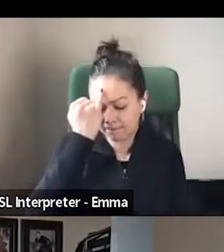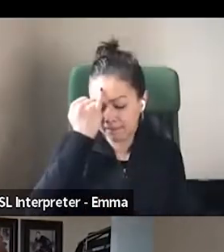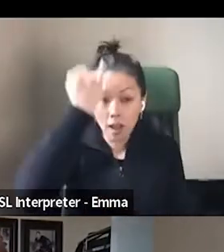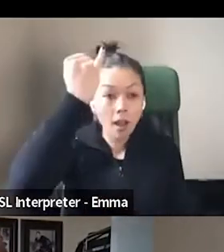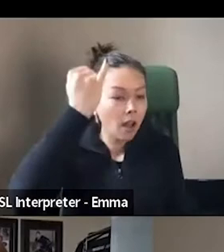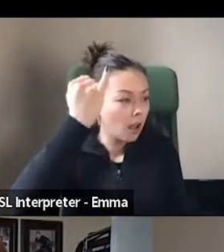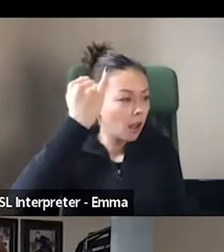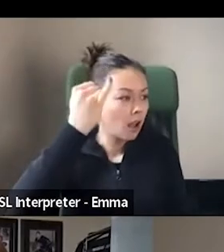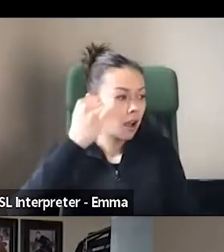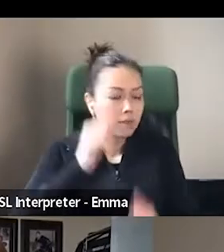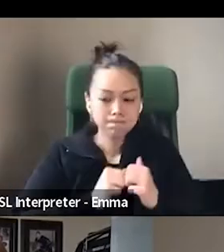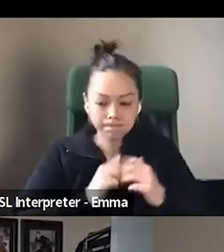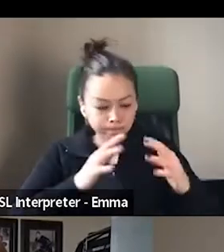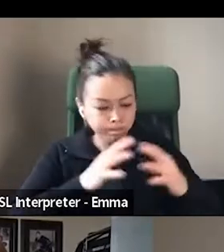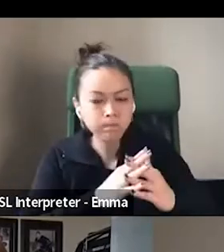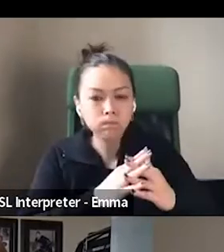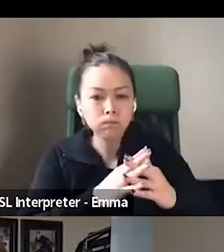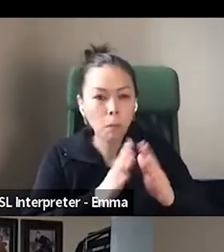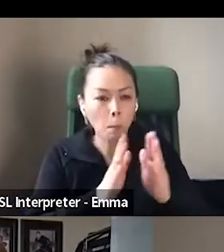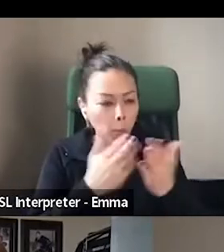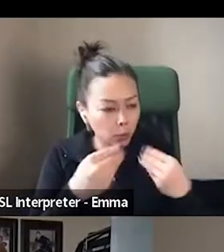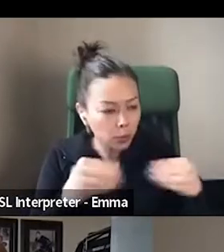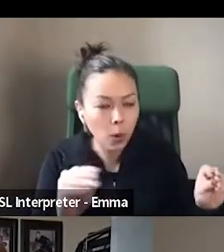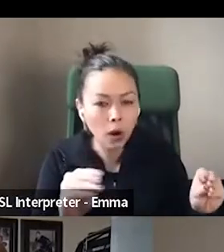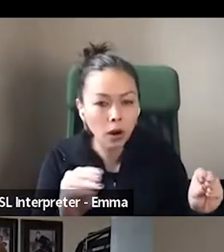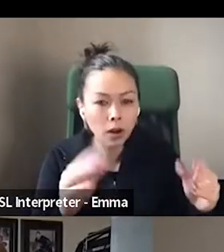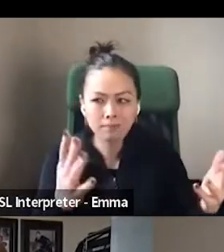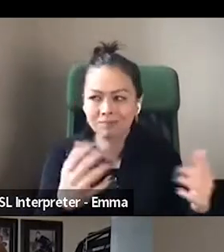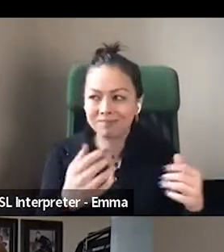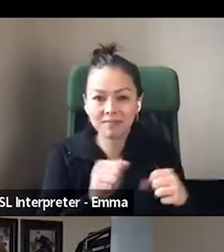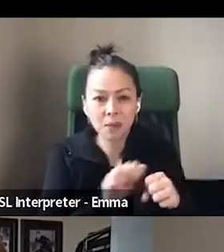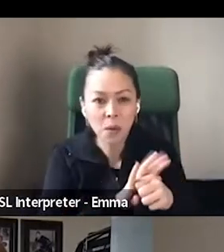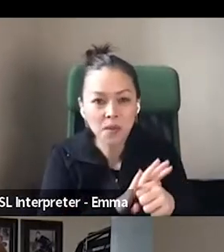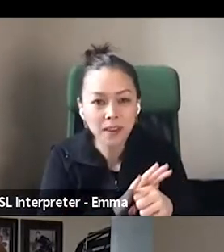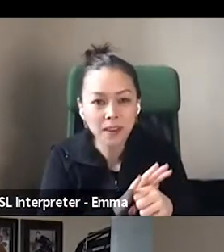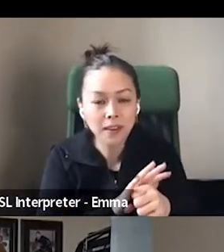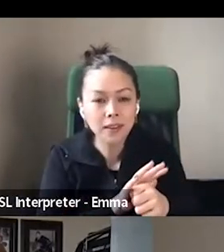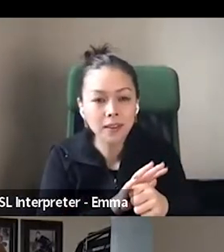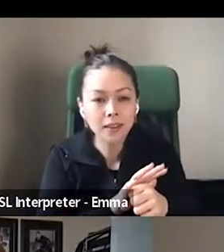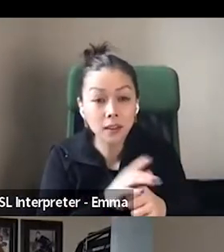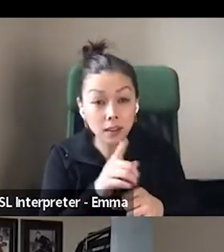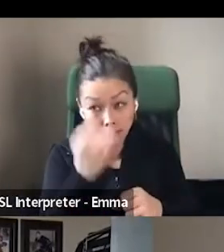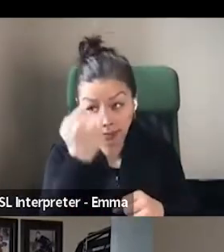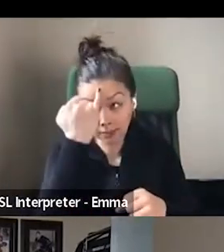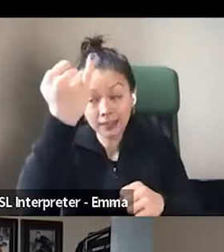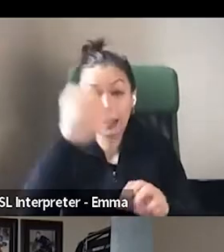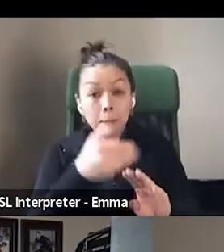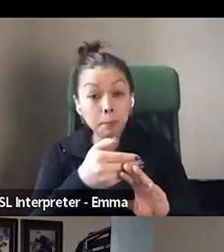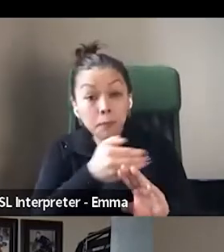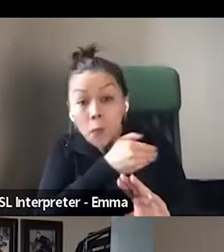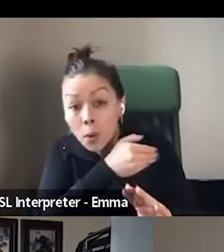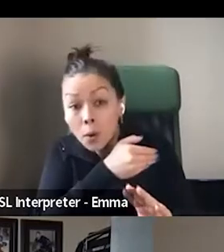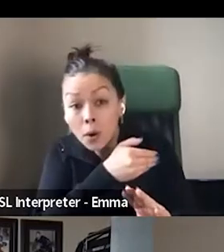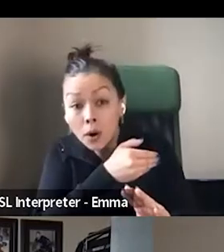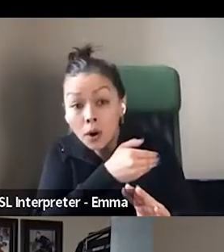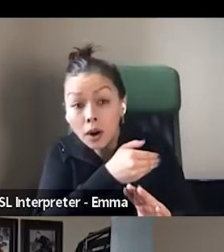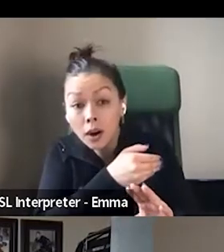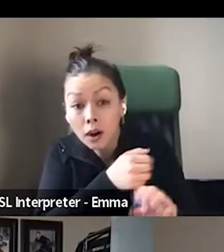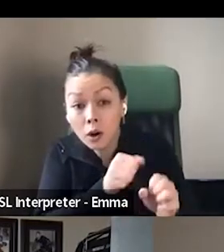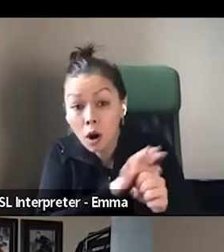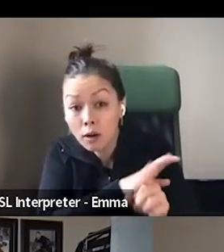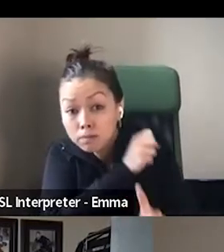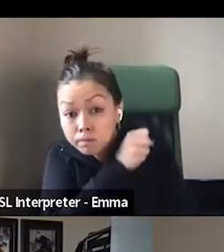Did the idea form before the pandemic, or during the pandemic? And what's your backstory? Yeah,